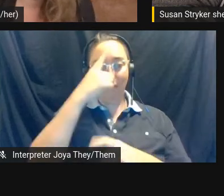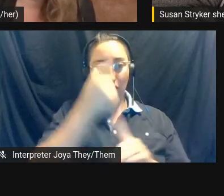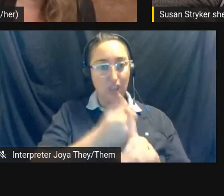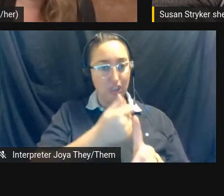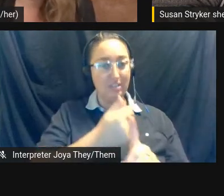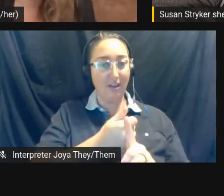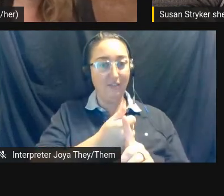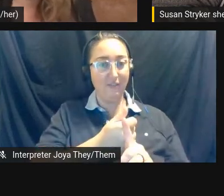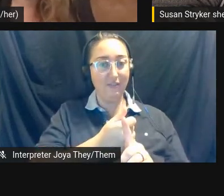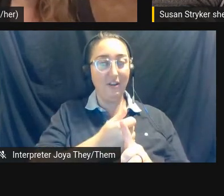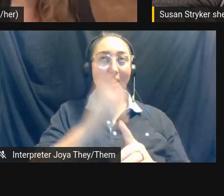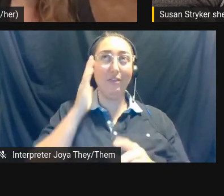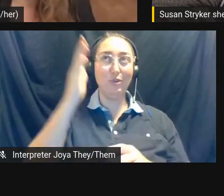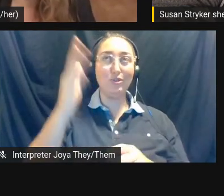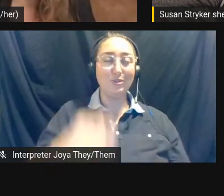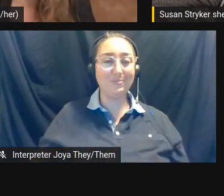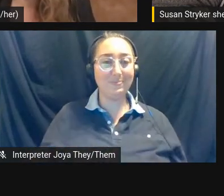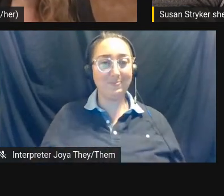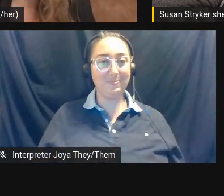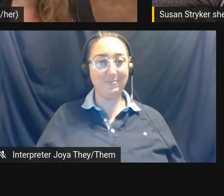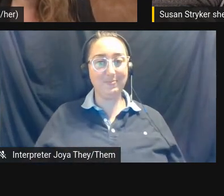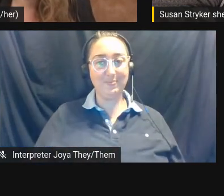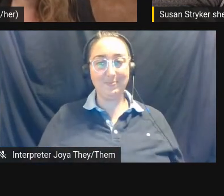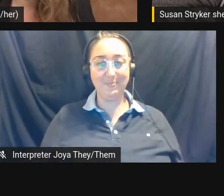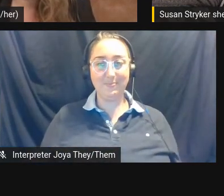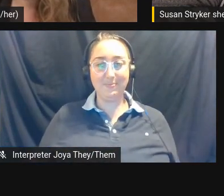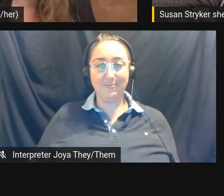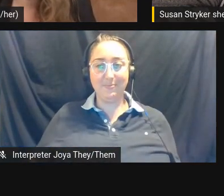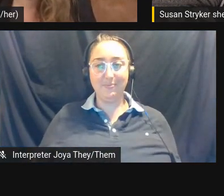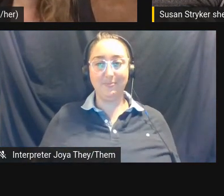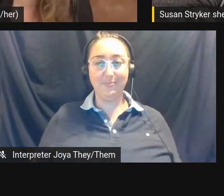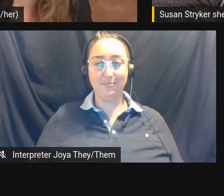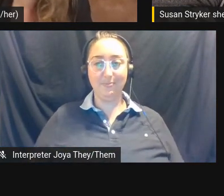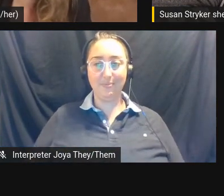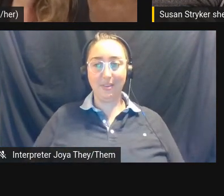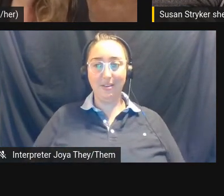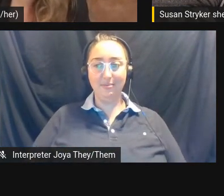looking toward the future. Yeah. Um,